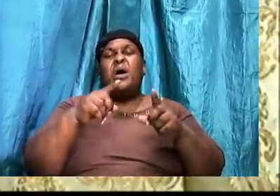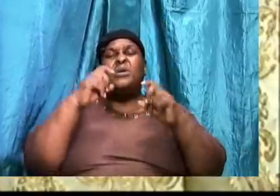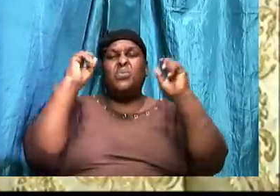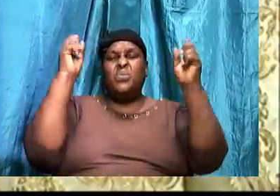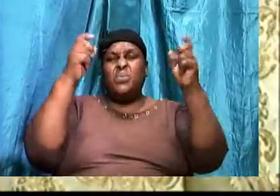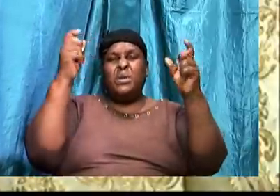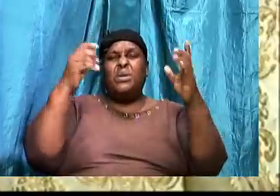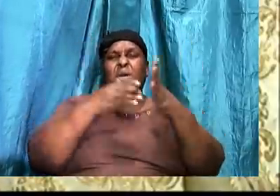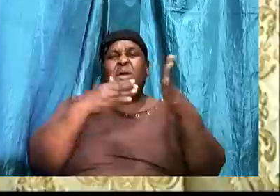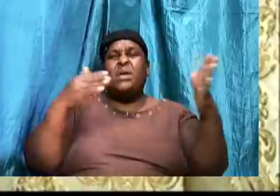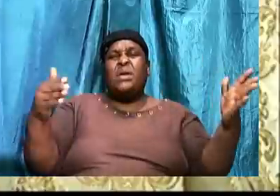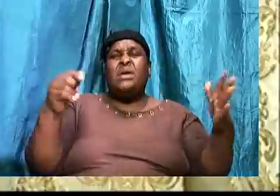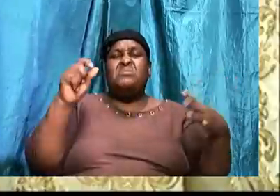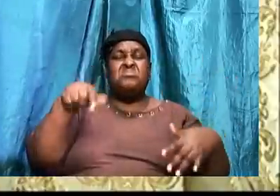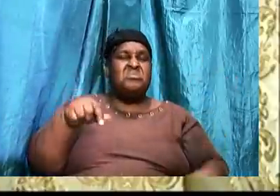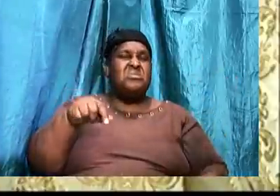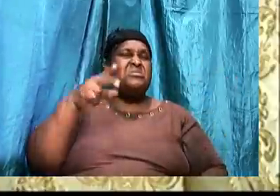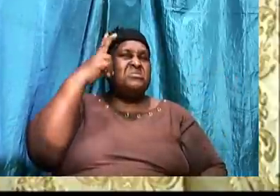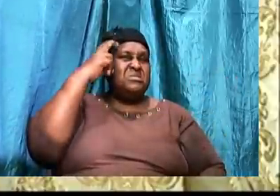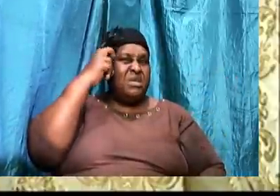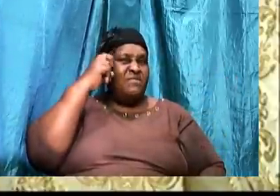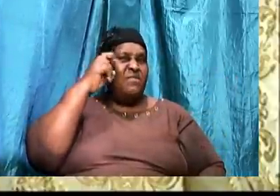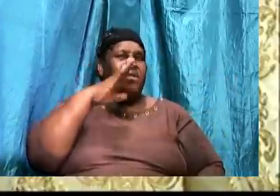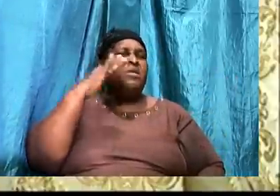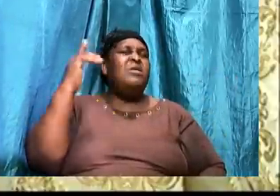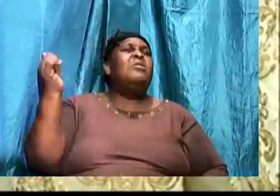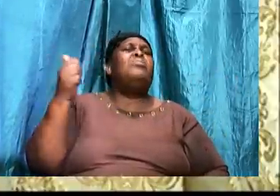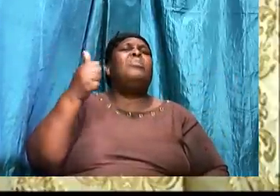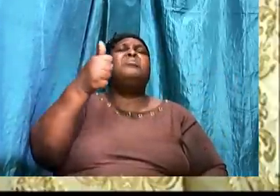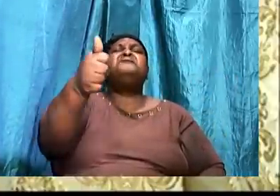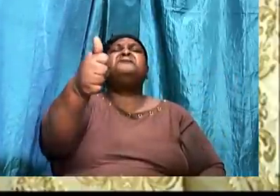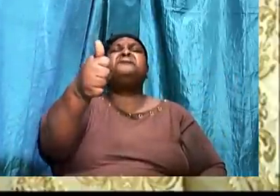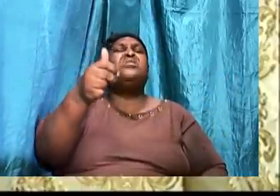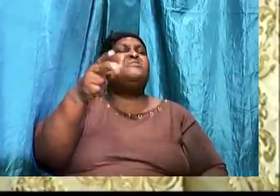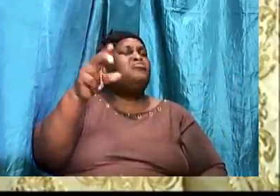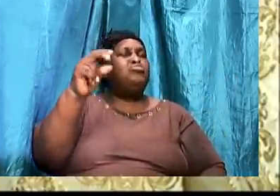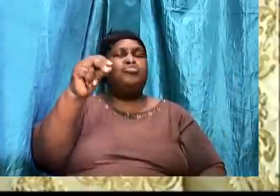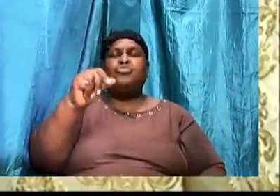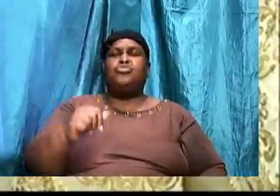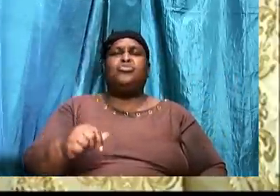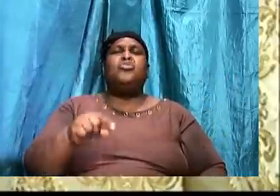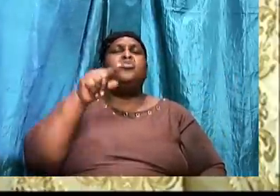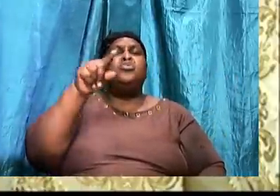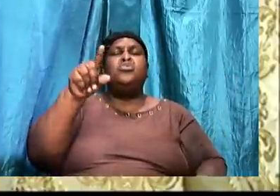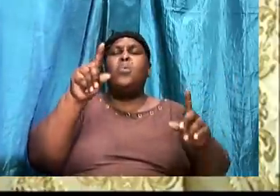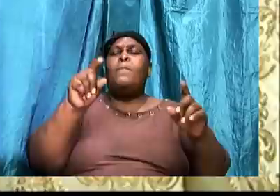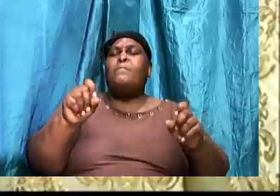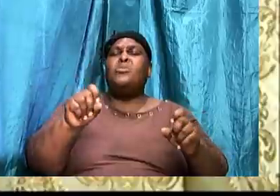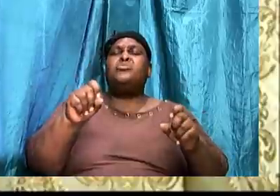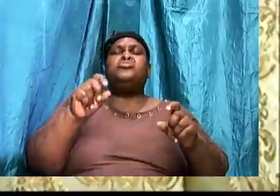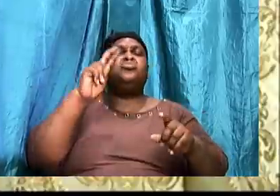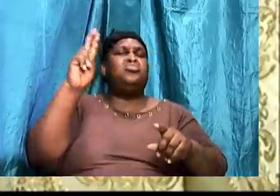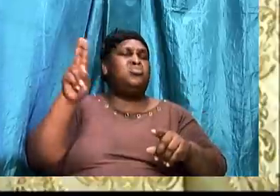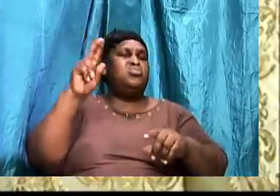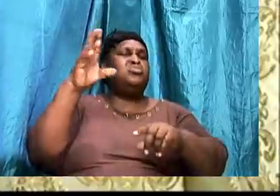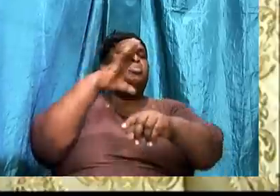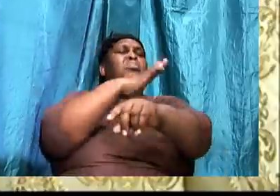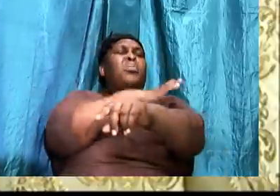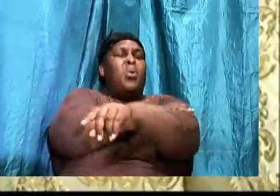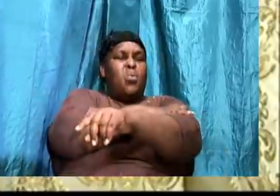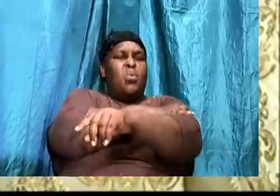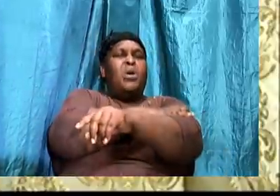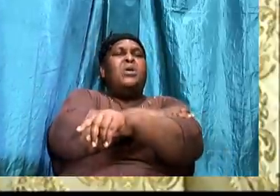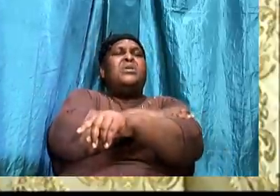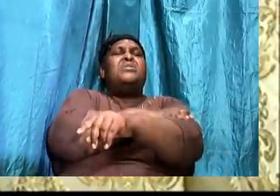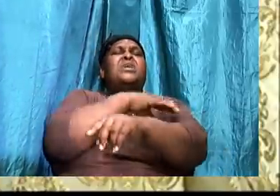this adversary by yourself. You cannot win on your own strength. You must use the power that lies in the